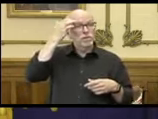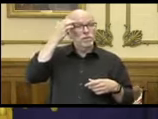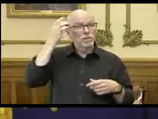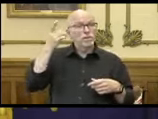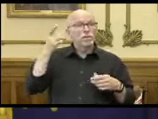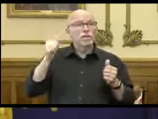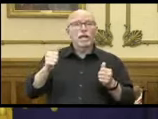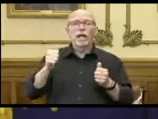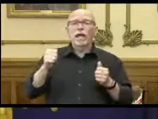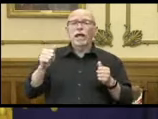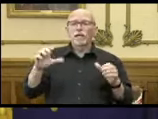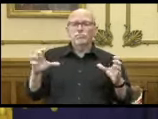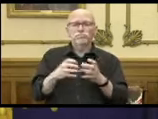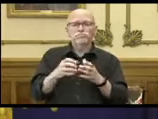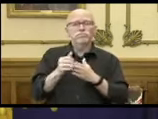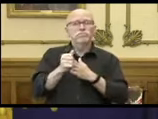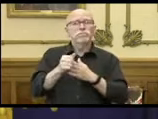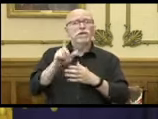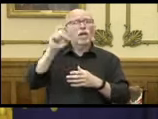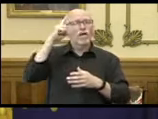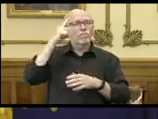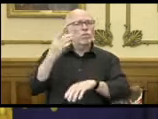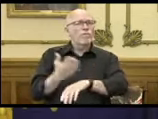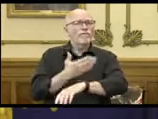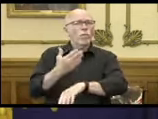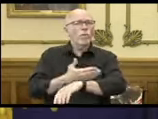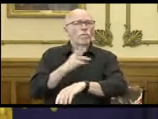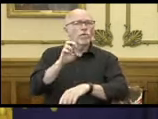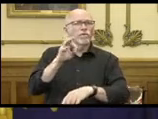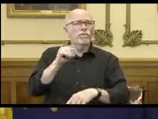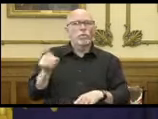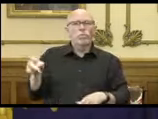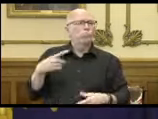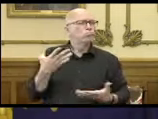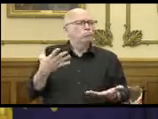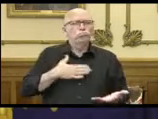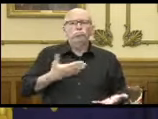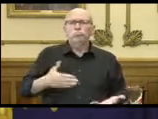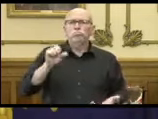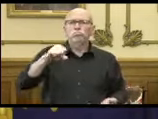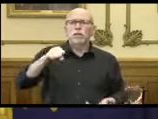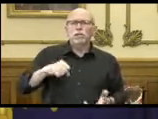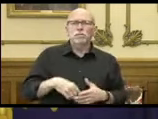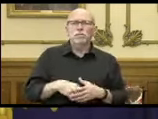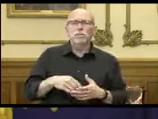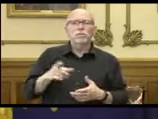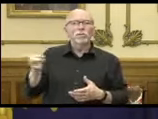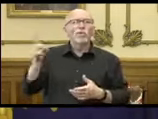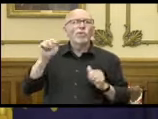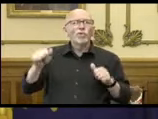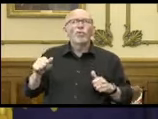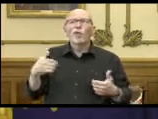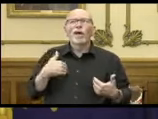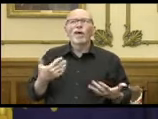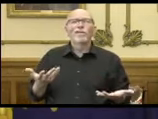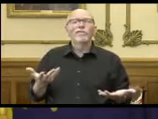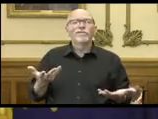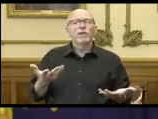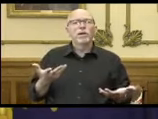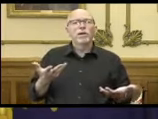head up a government reform commission? And he said yes, when it would have been very easy for him to